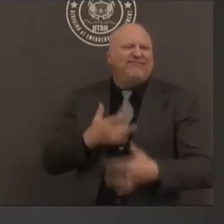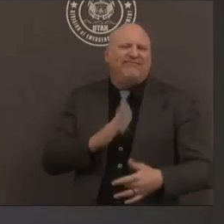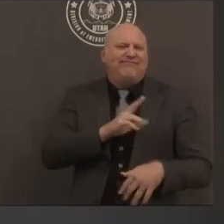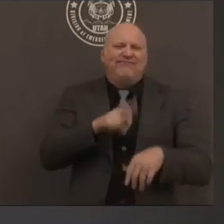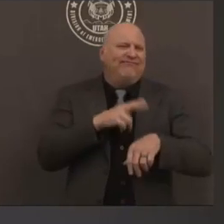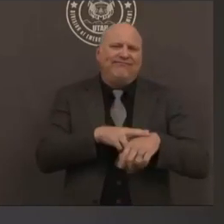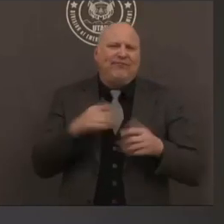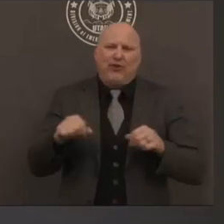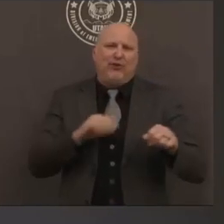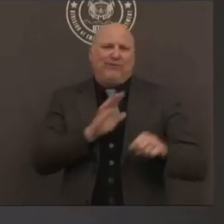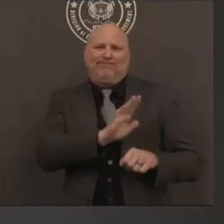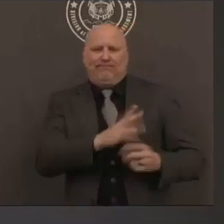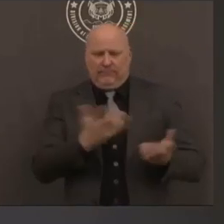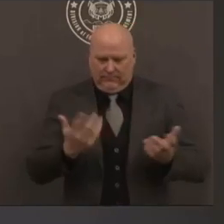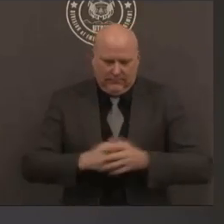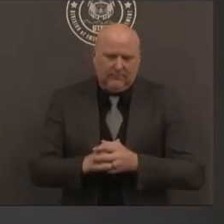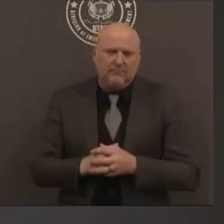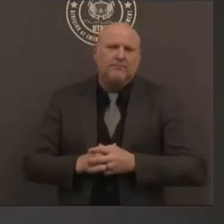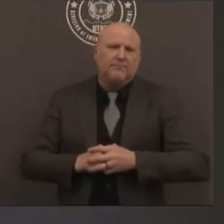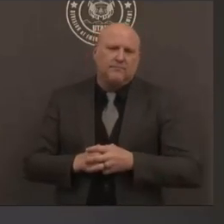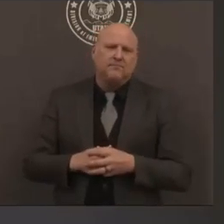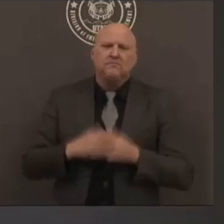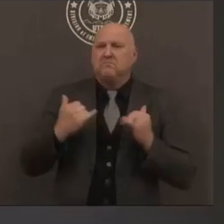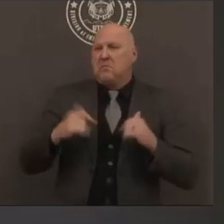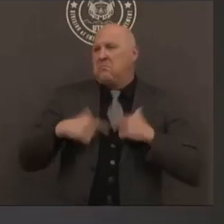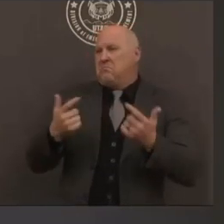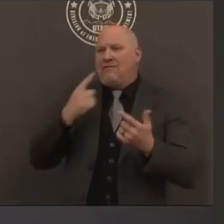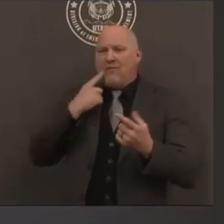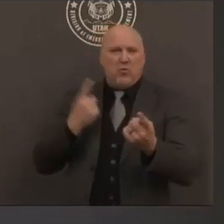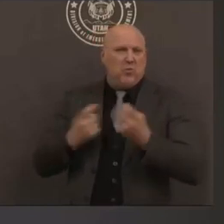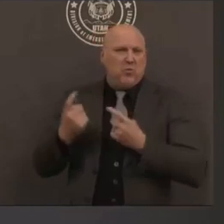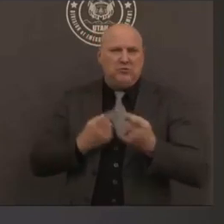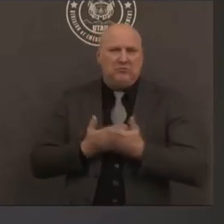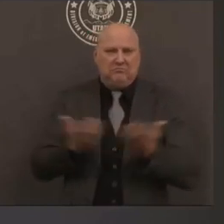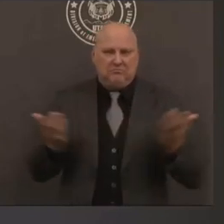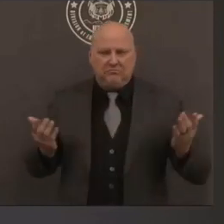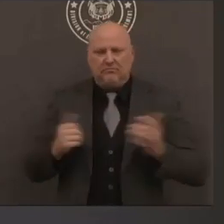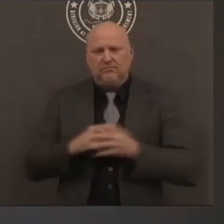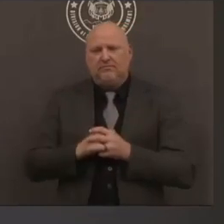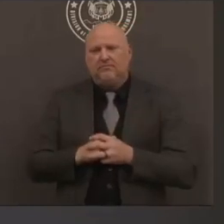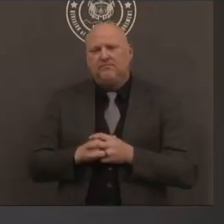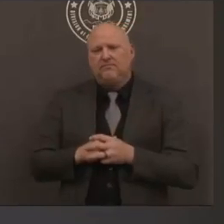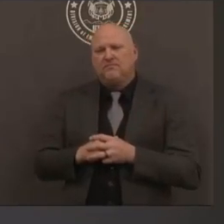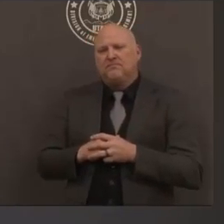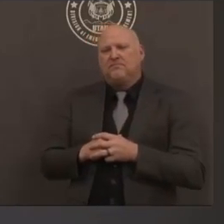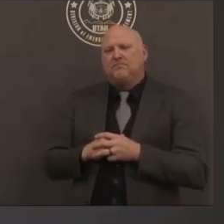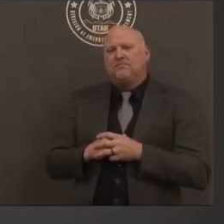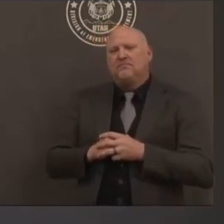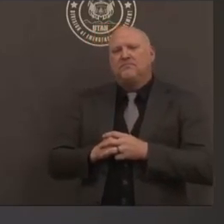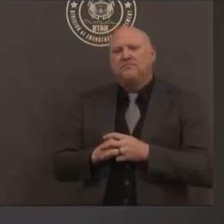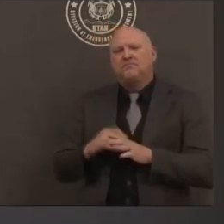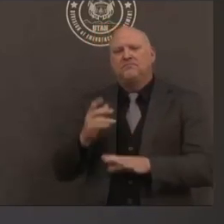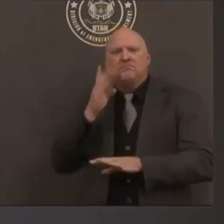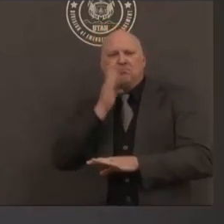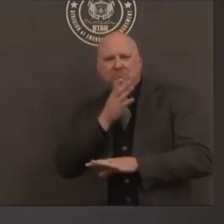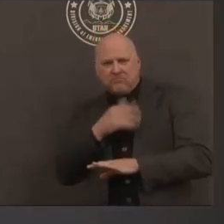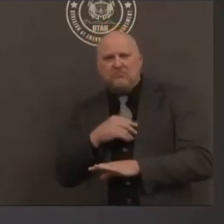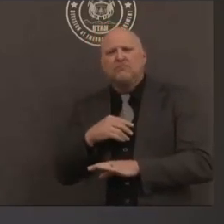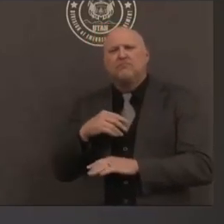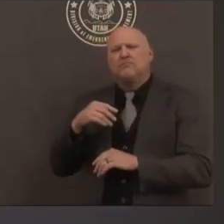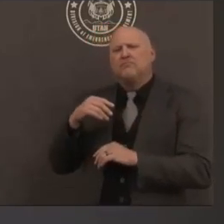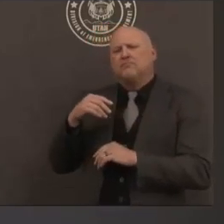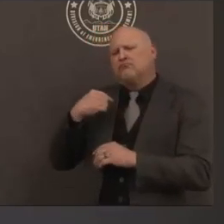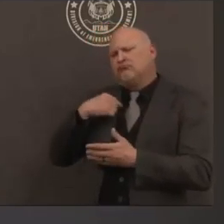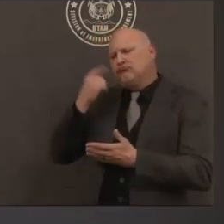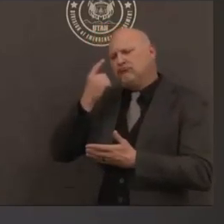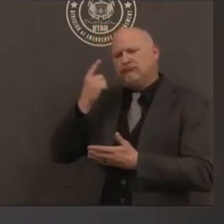hi joe um i was just wondering if you're